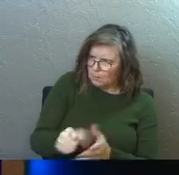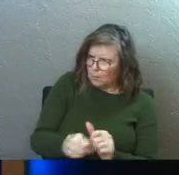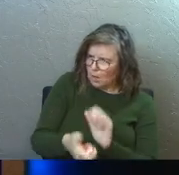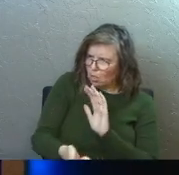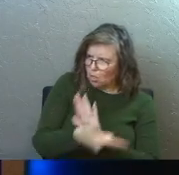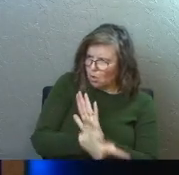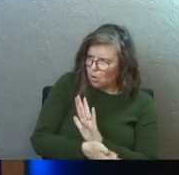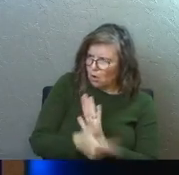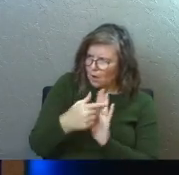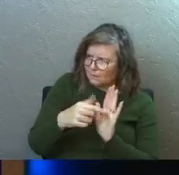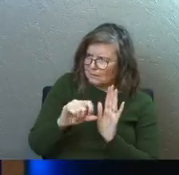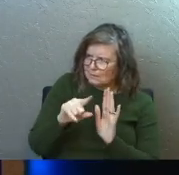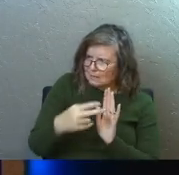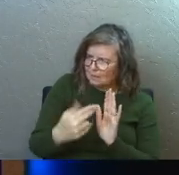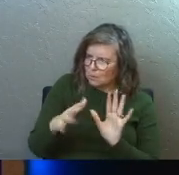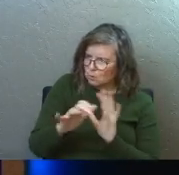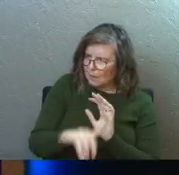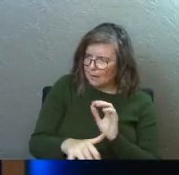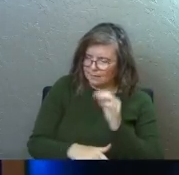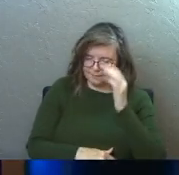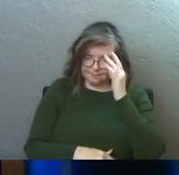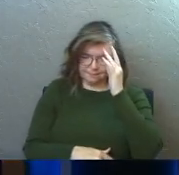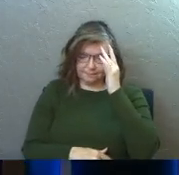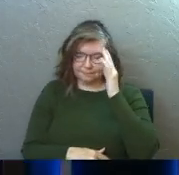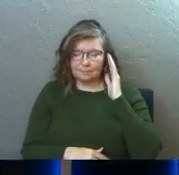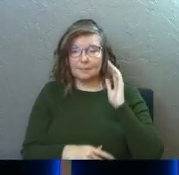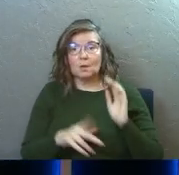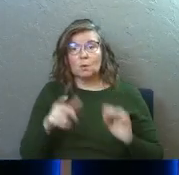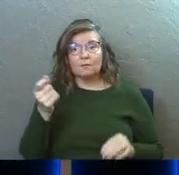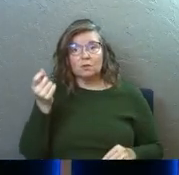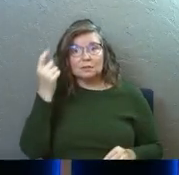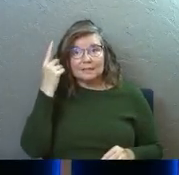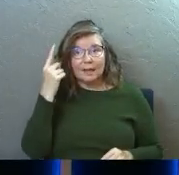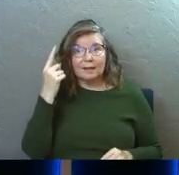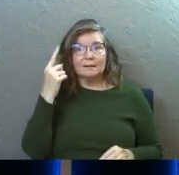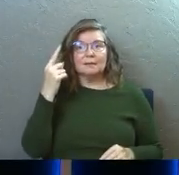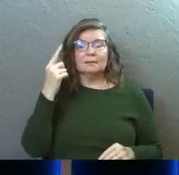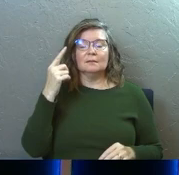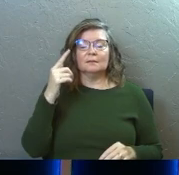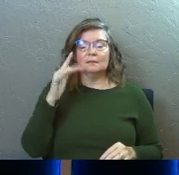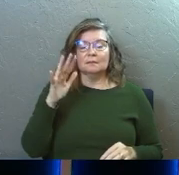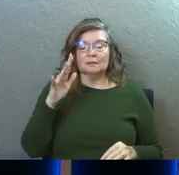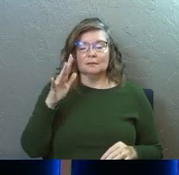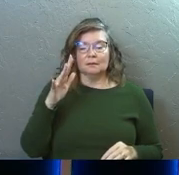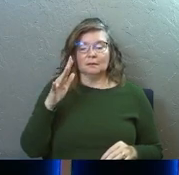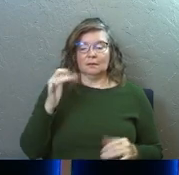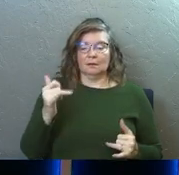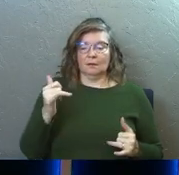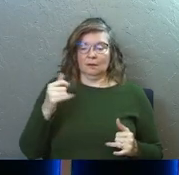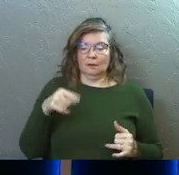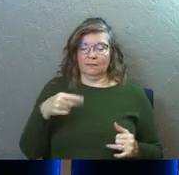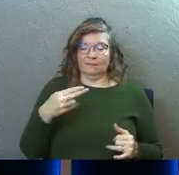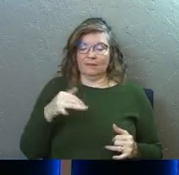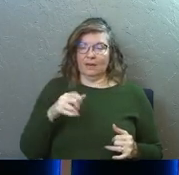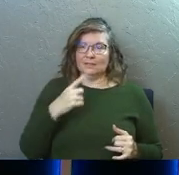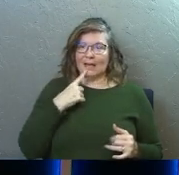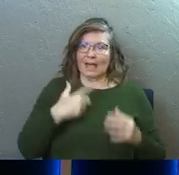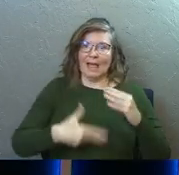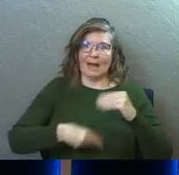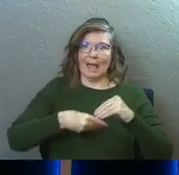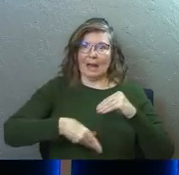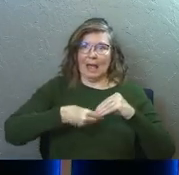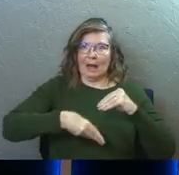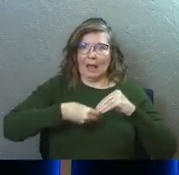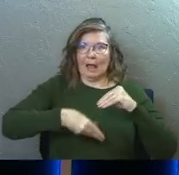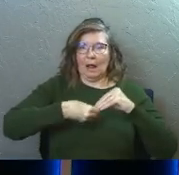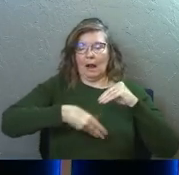breaking the law of the Sabbath by doing this? And what you have to understand is that at this point, the Pharisees had added so many